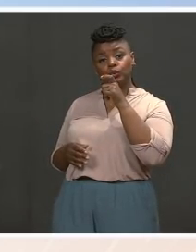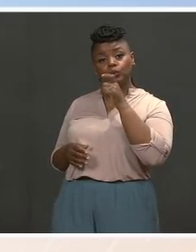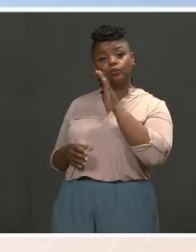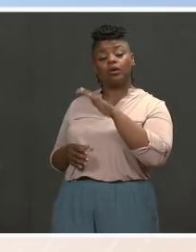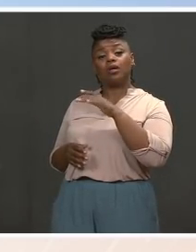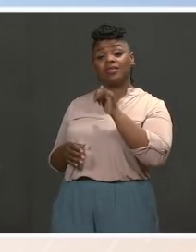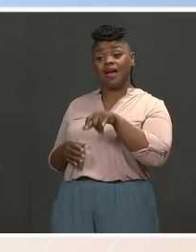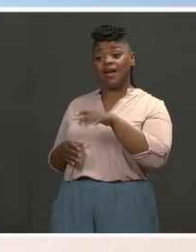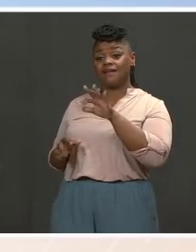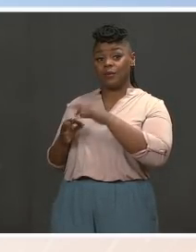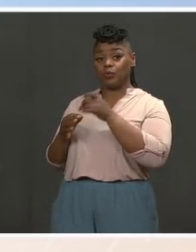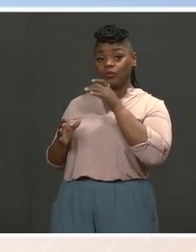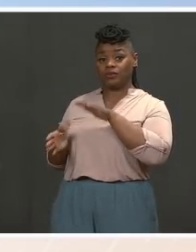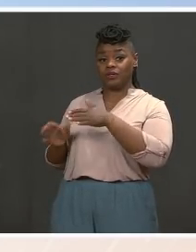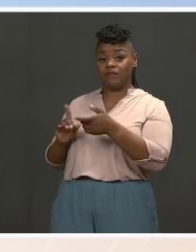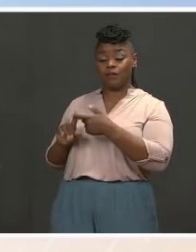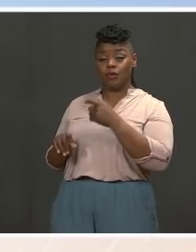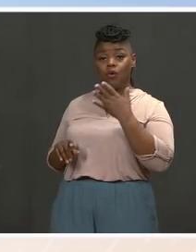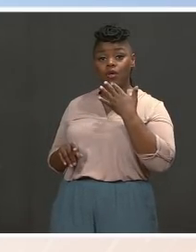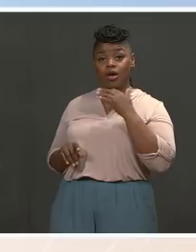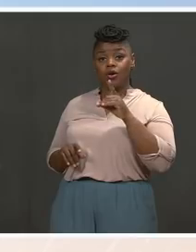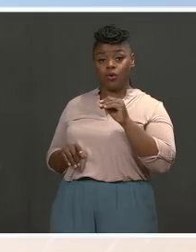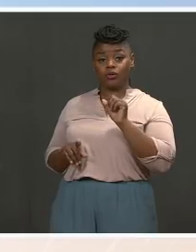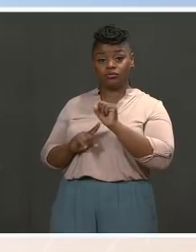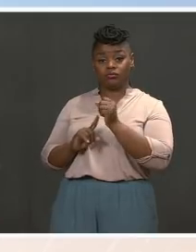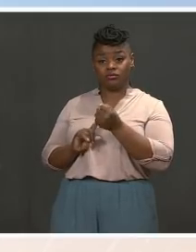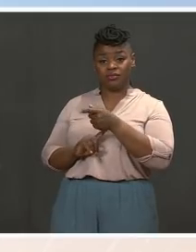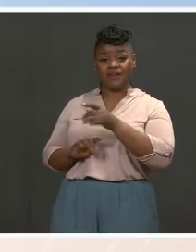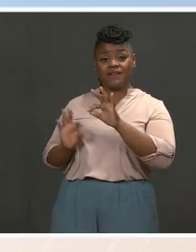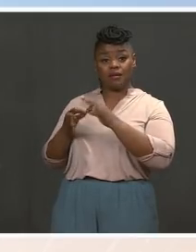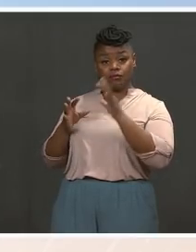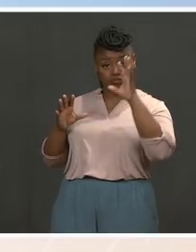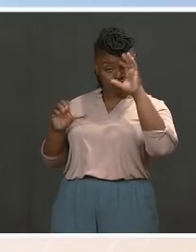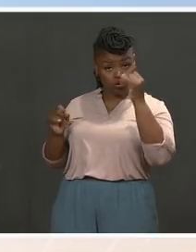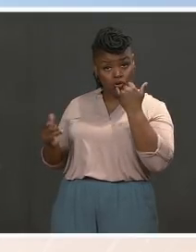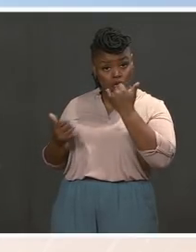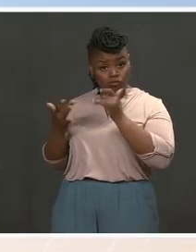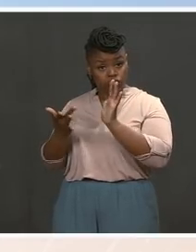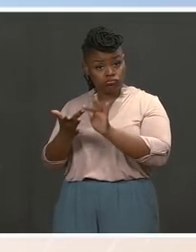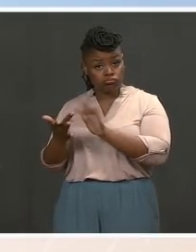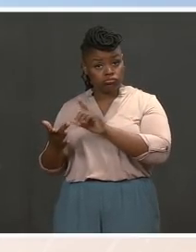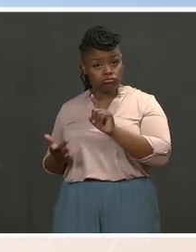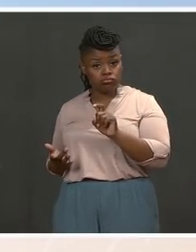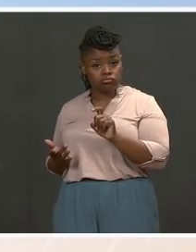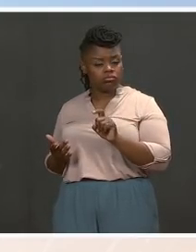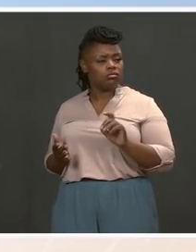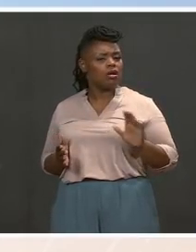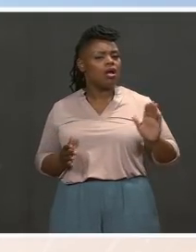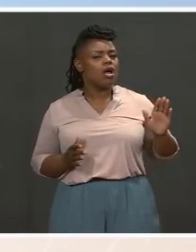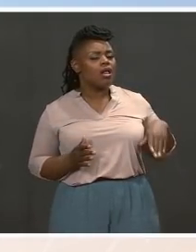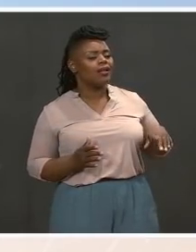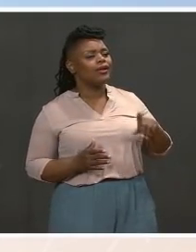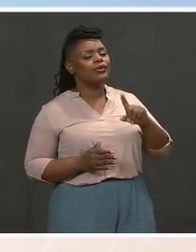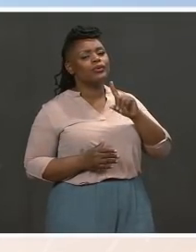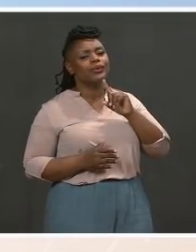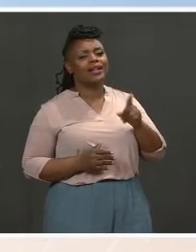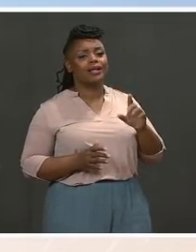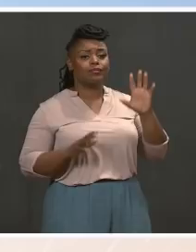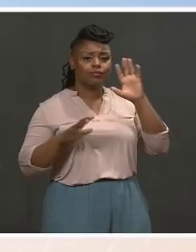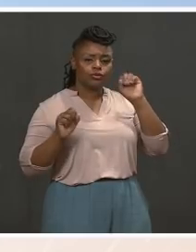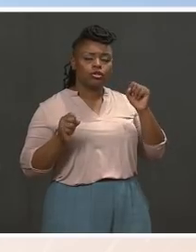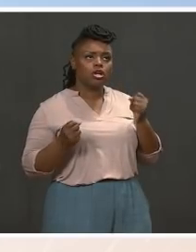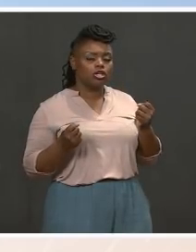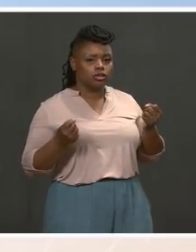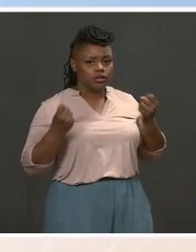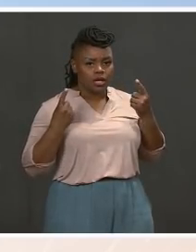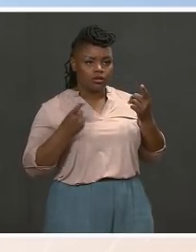don't have any calls to read out for you. You know, he is somebody who obviously has a deep connection to loss, and we don't always read